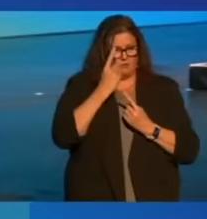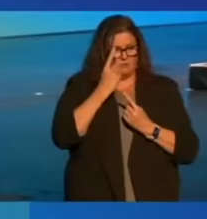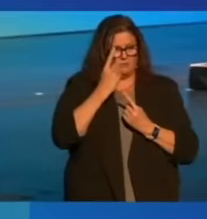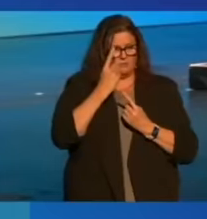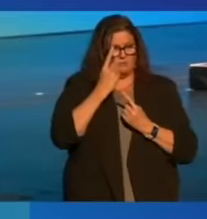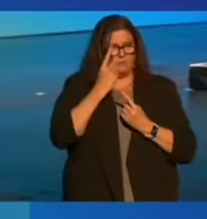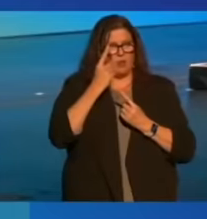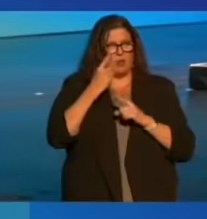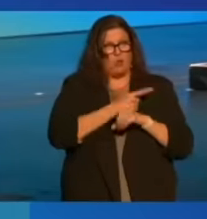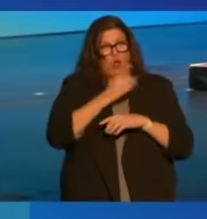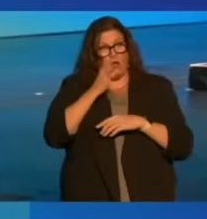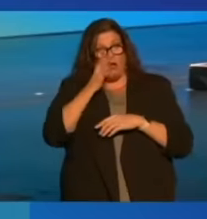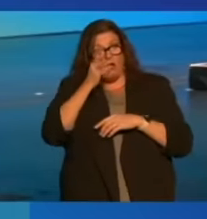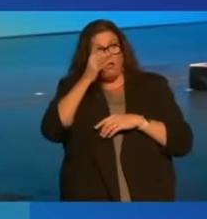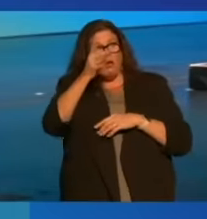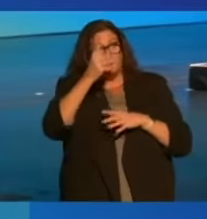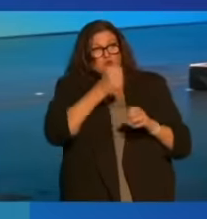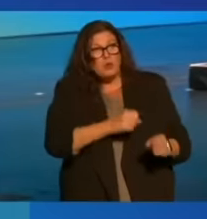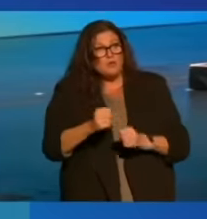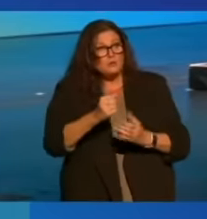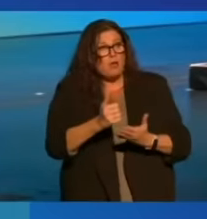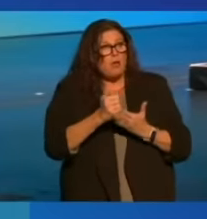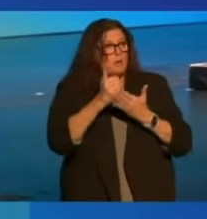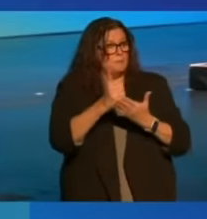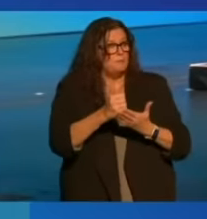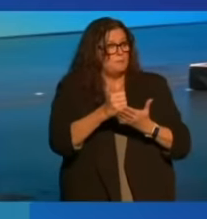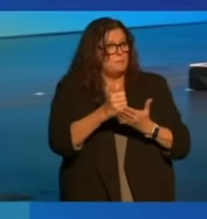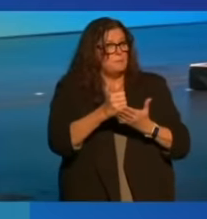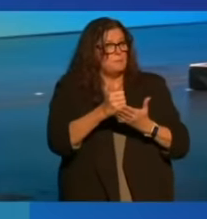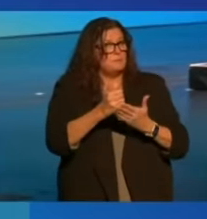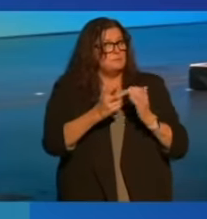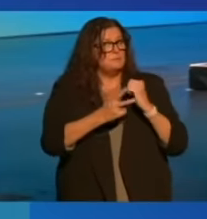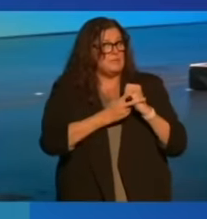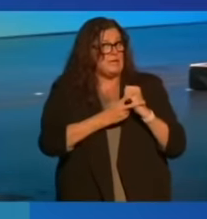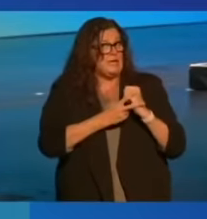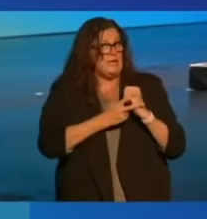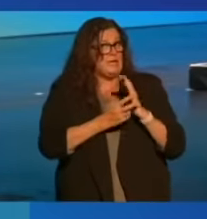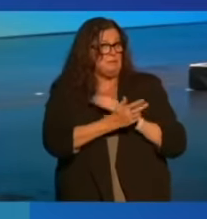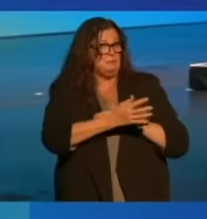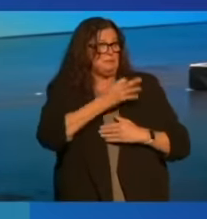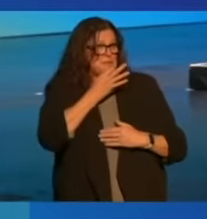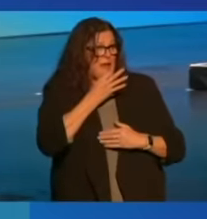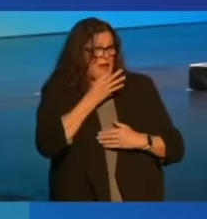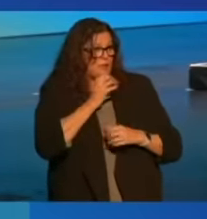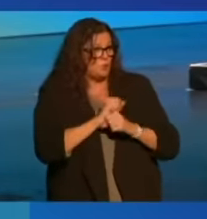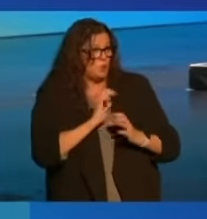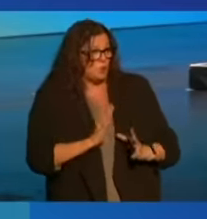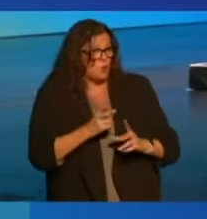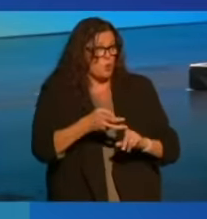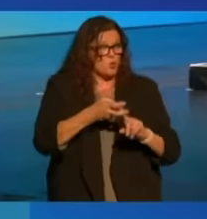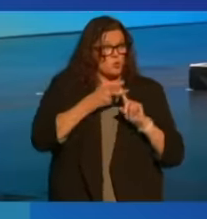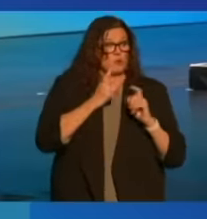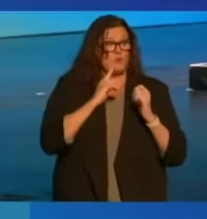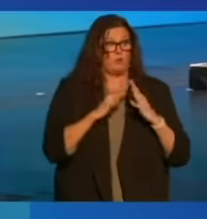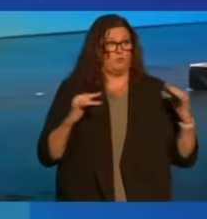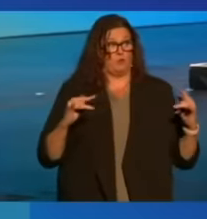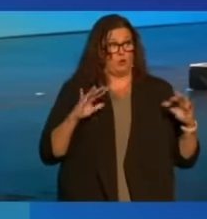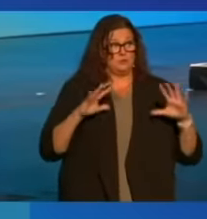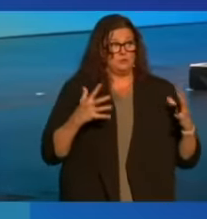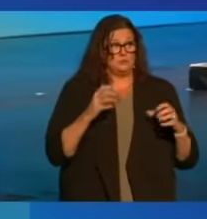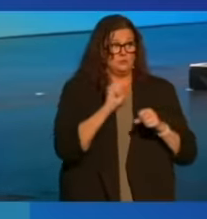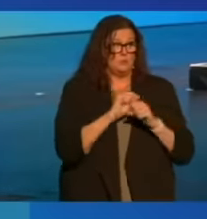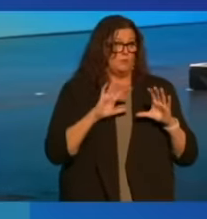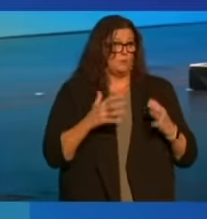term strategies that will help them retain talent or recruit talent from an increasingly diverse workforce.